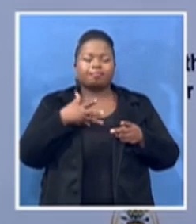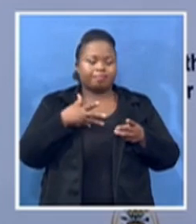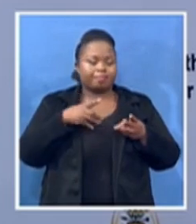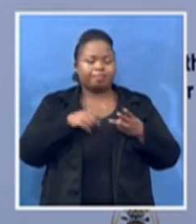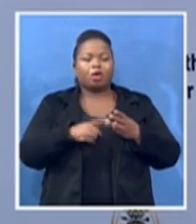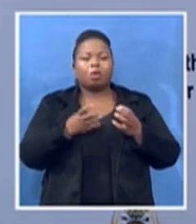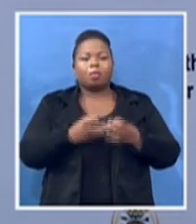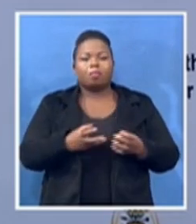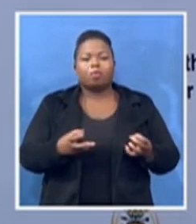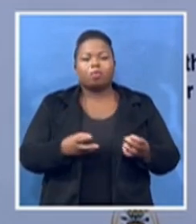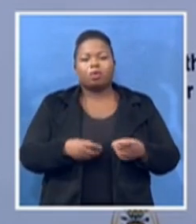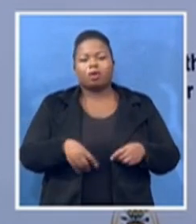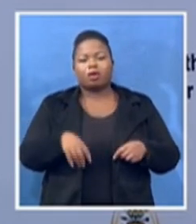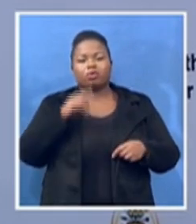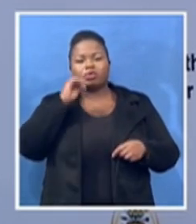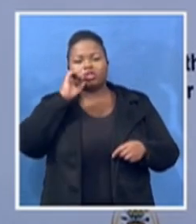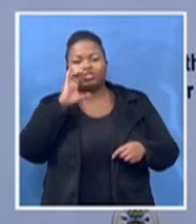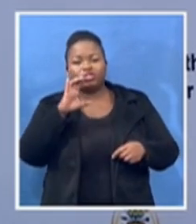wage that war.